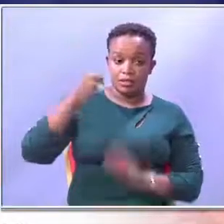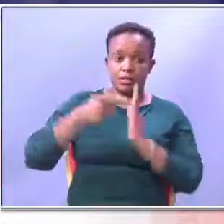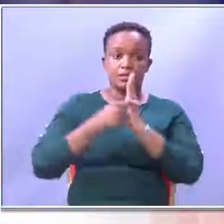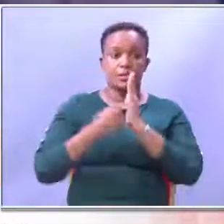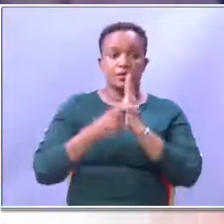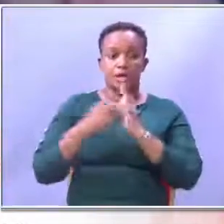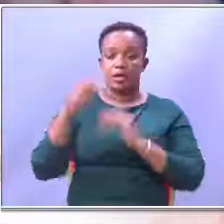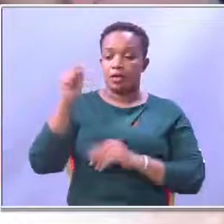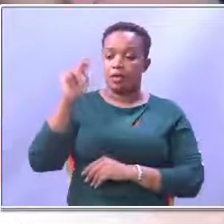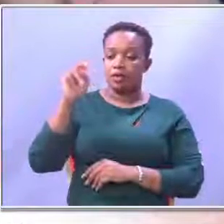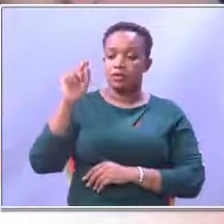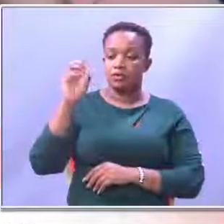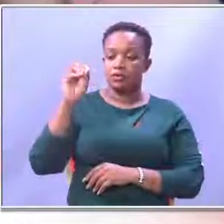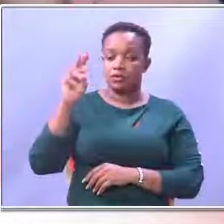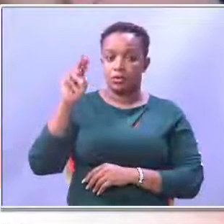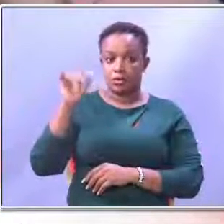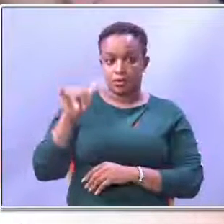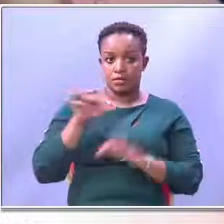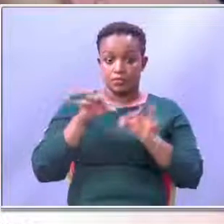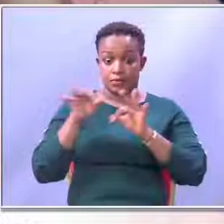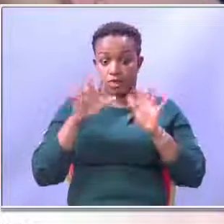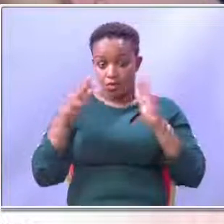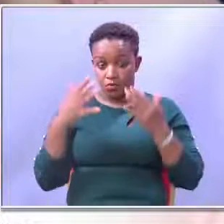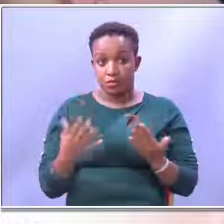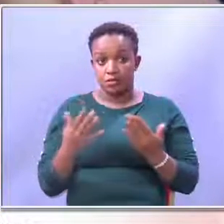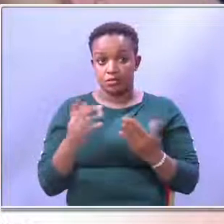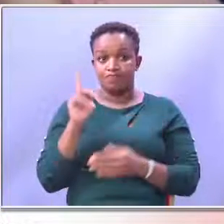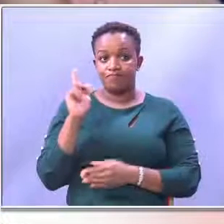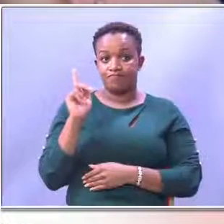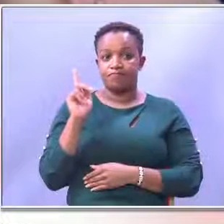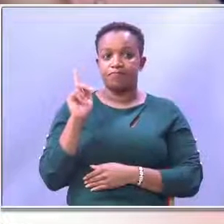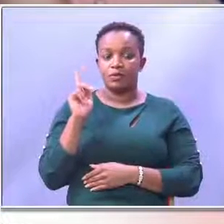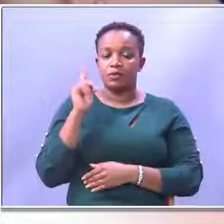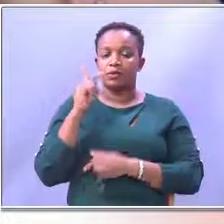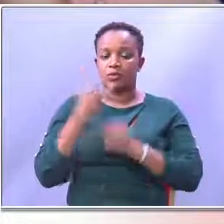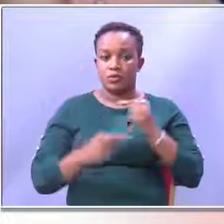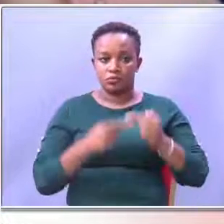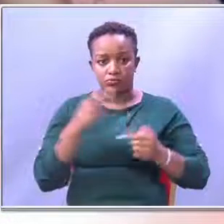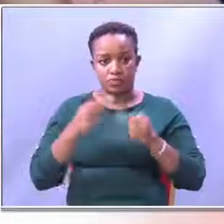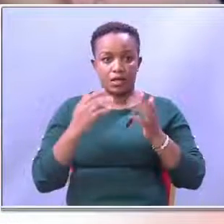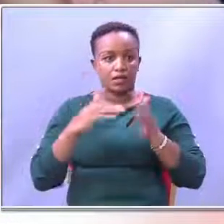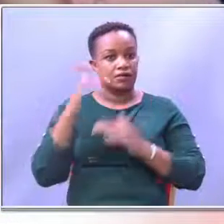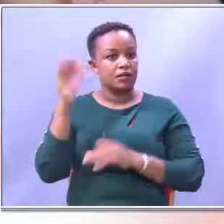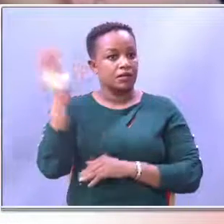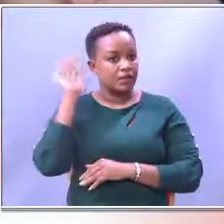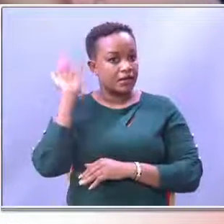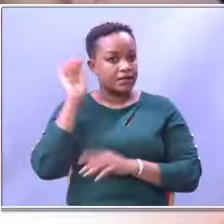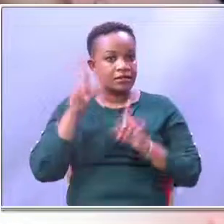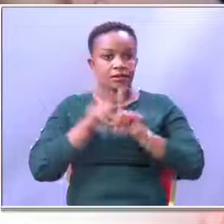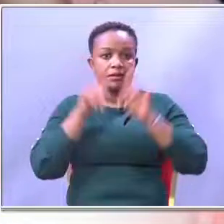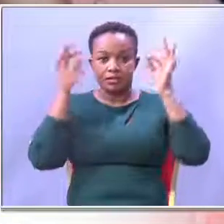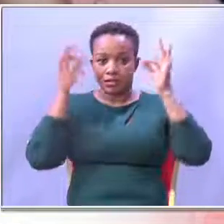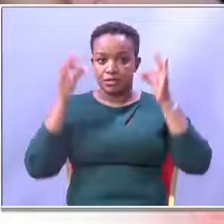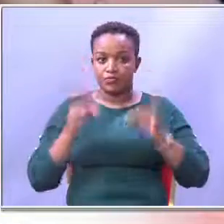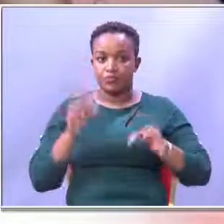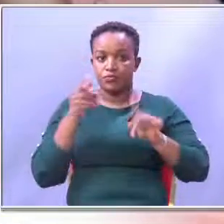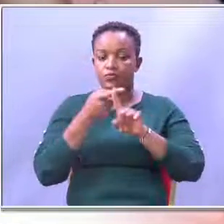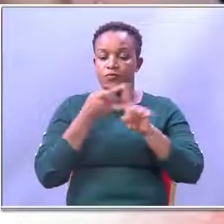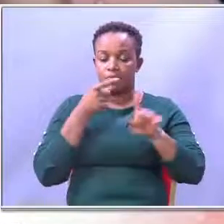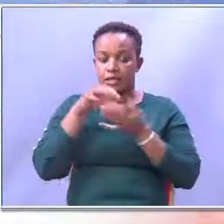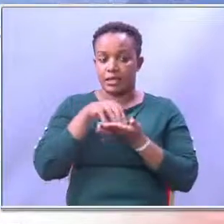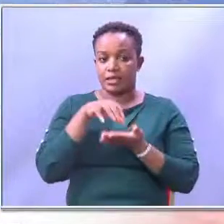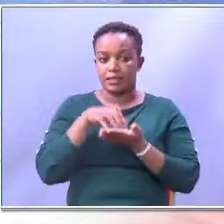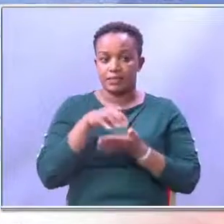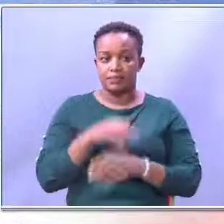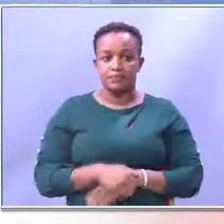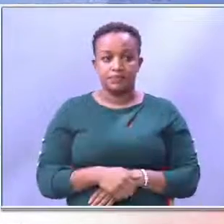on a virtual hearing said the clearance will proceed awaiting hearing and determination of the case.